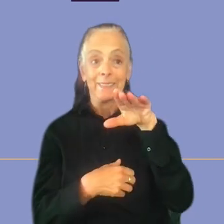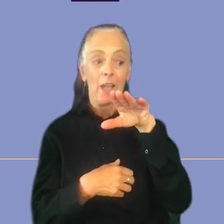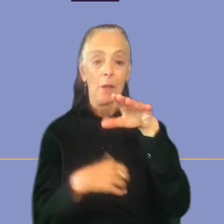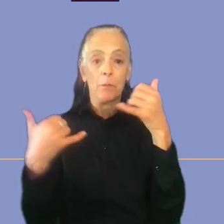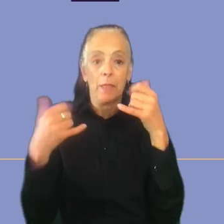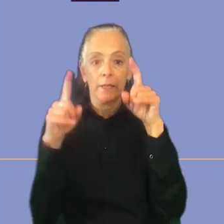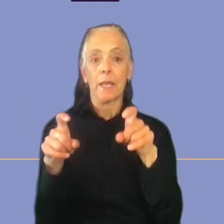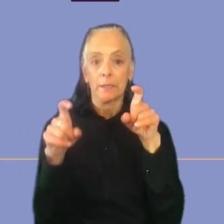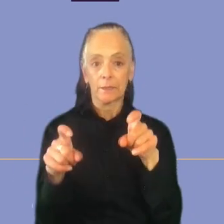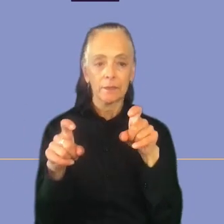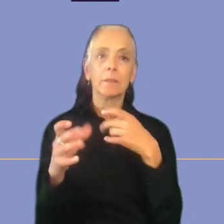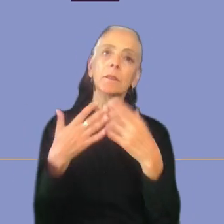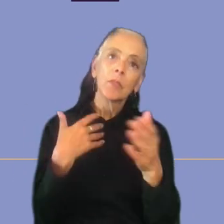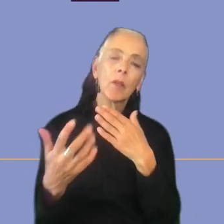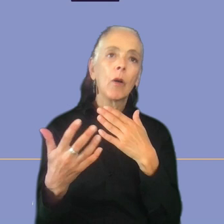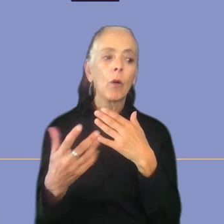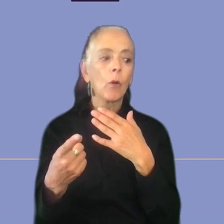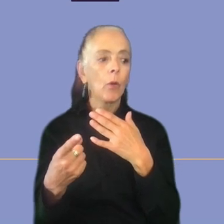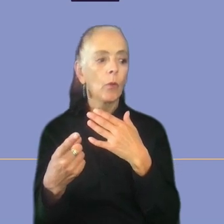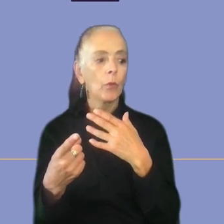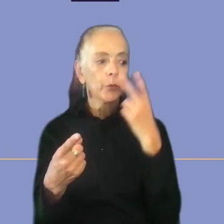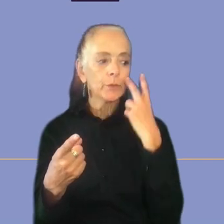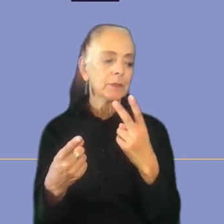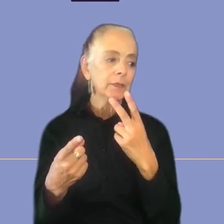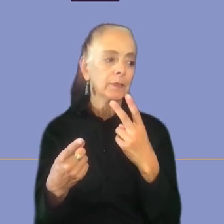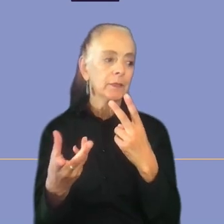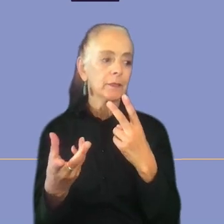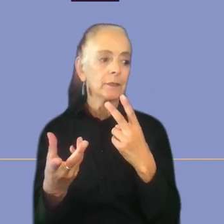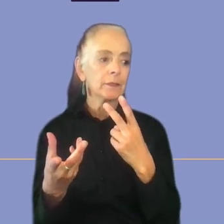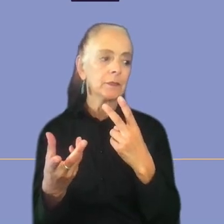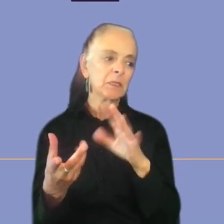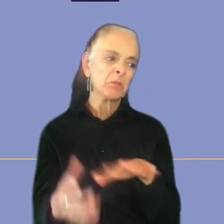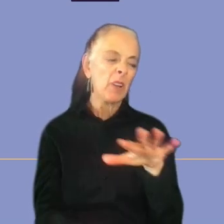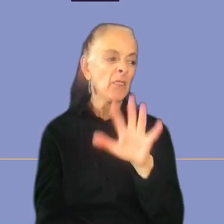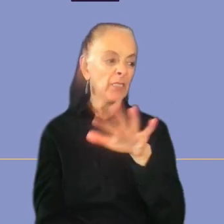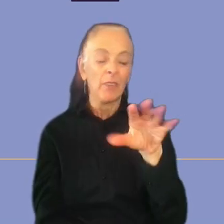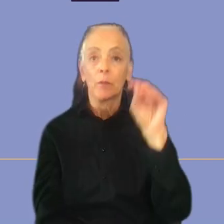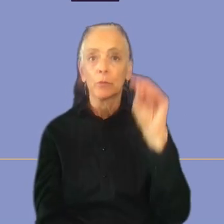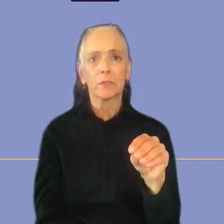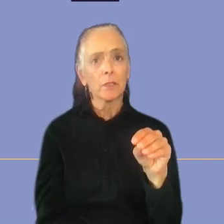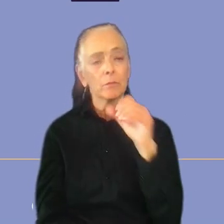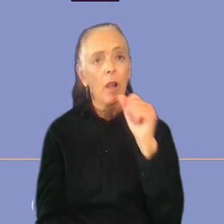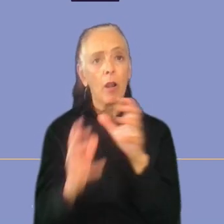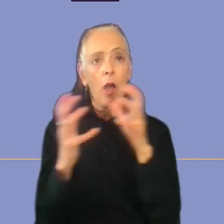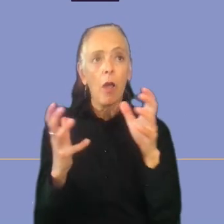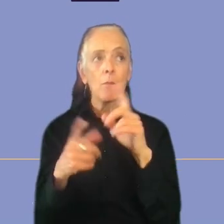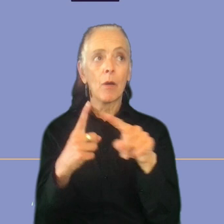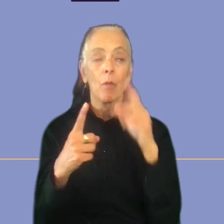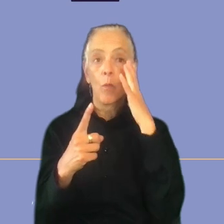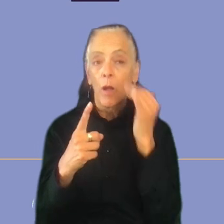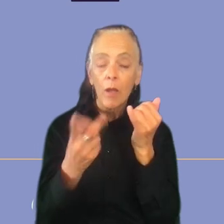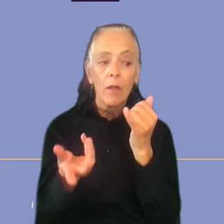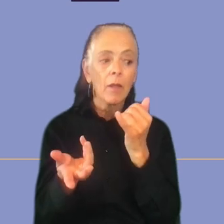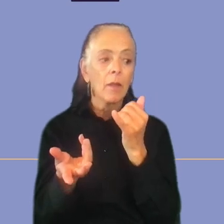playtest, even though you can see that it is only more or less 55%, which is not a lot, but it is also due to the